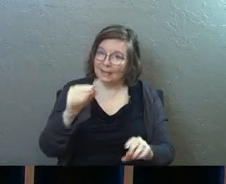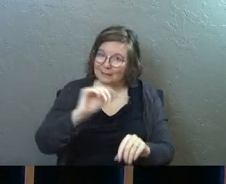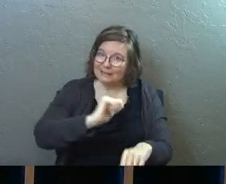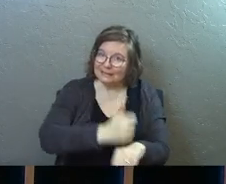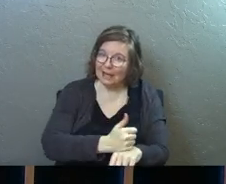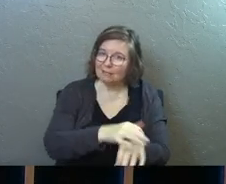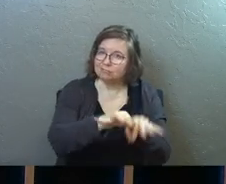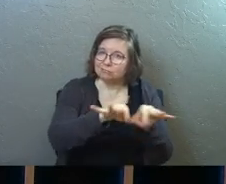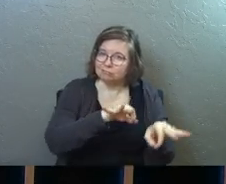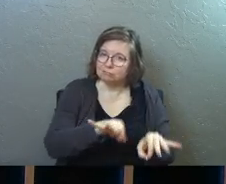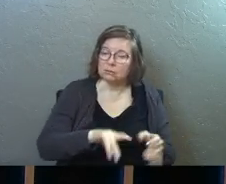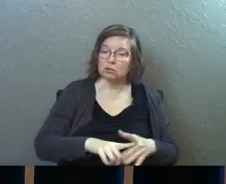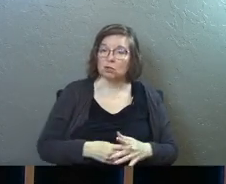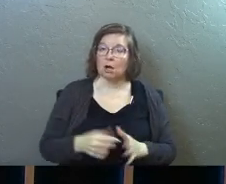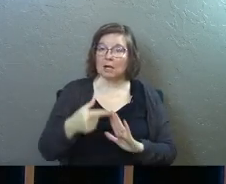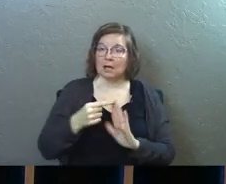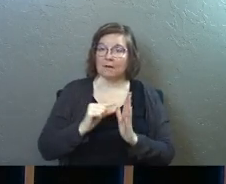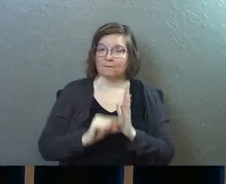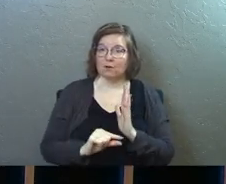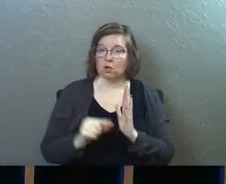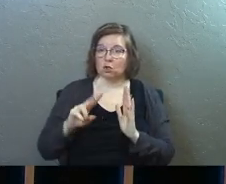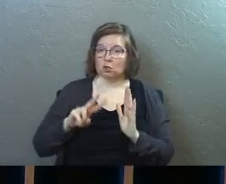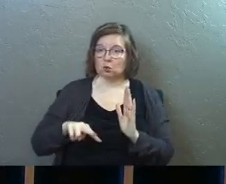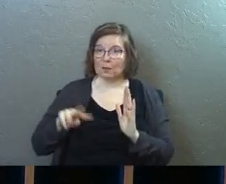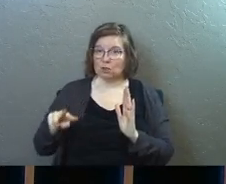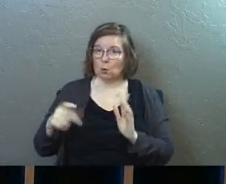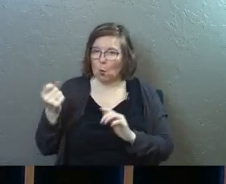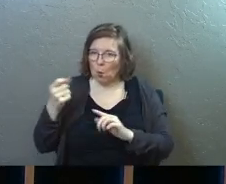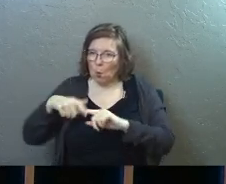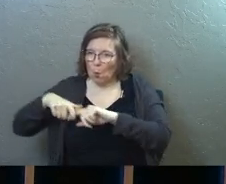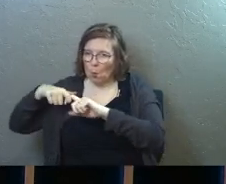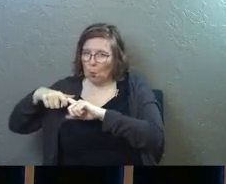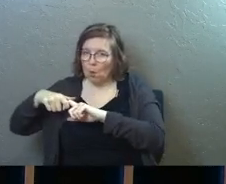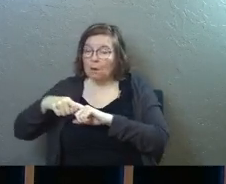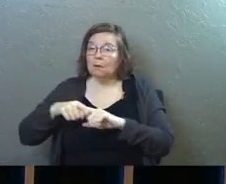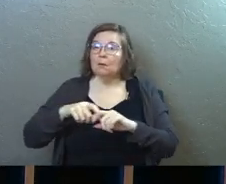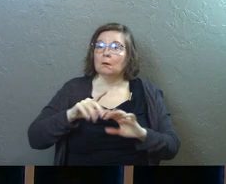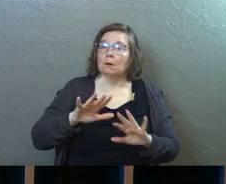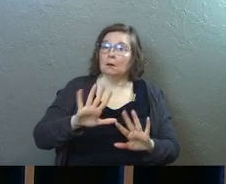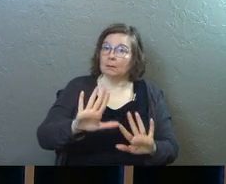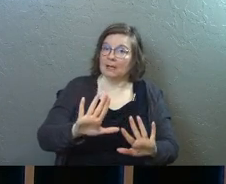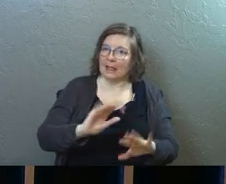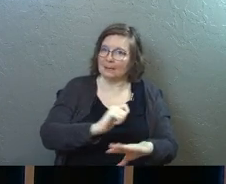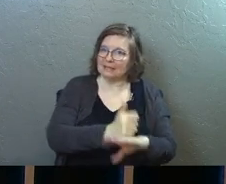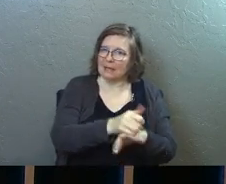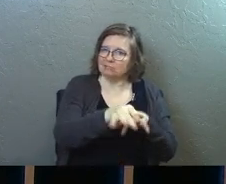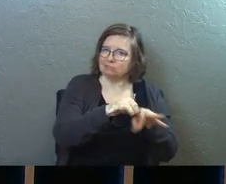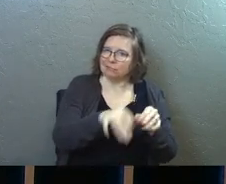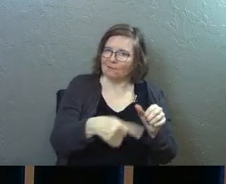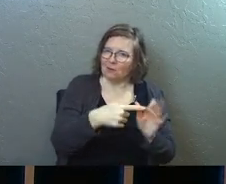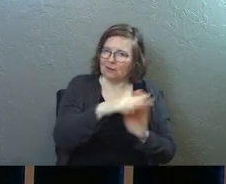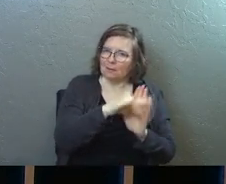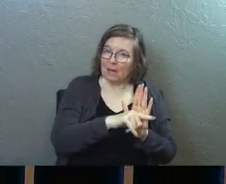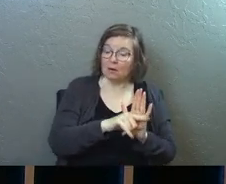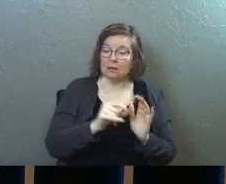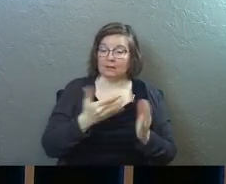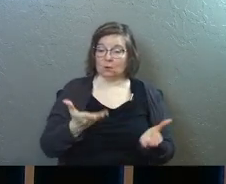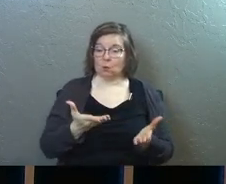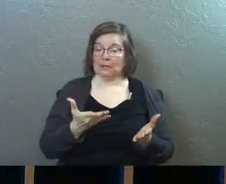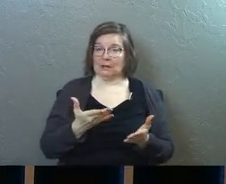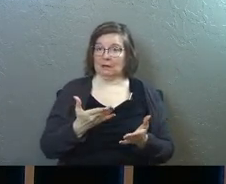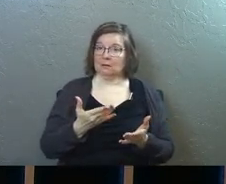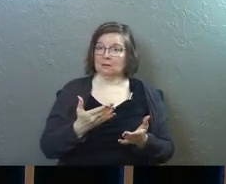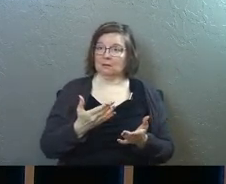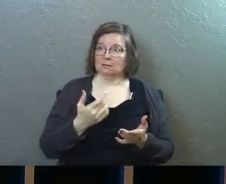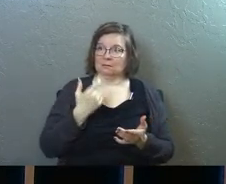set this up. We're gonna start in verse 22 here in a second. But let me set this up. If you were here with us the last